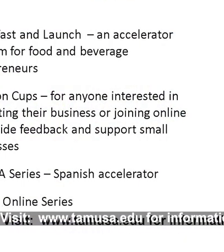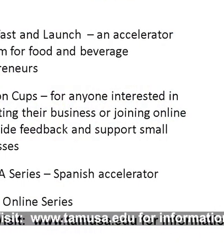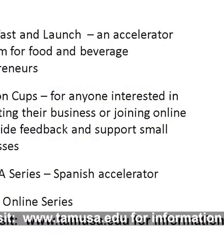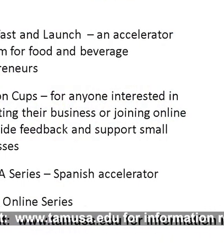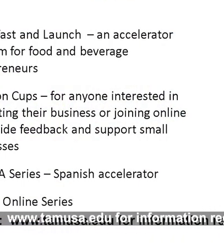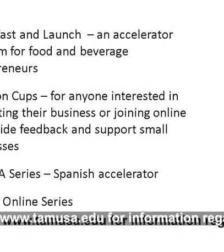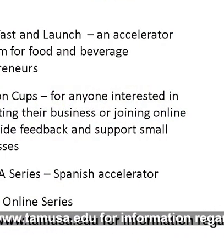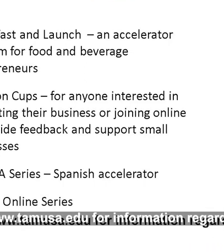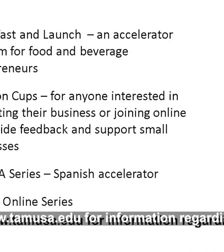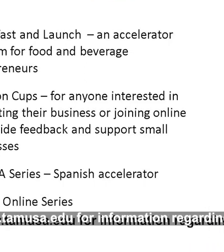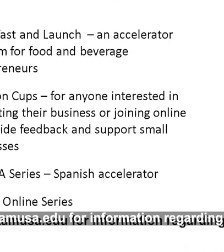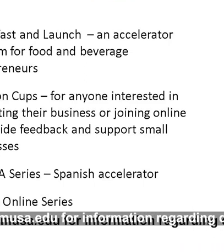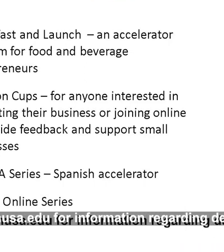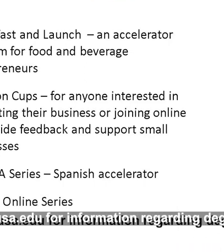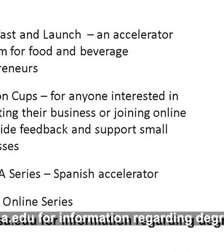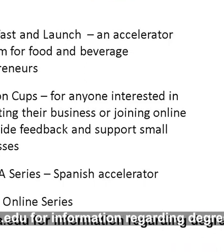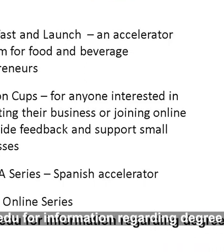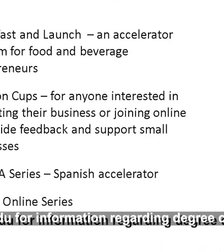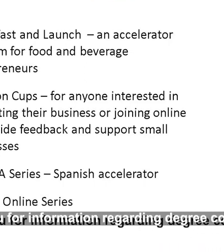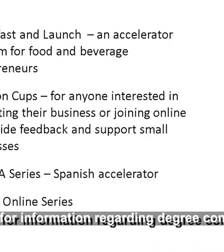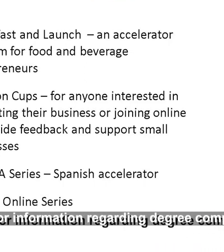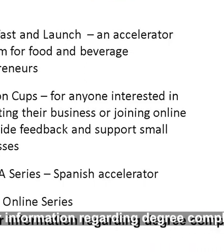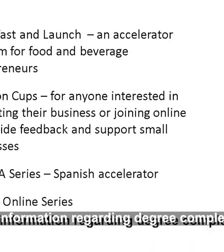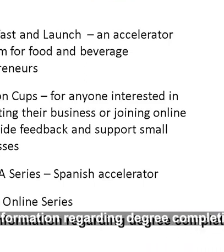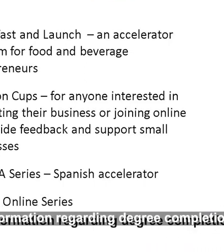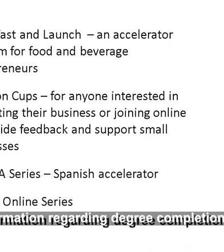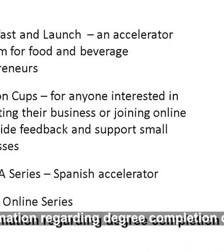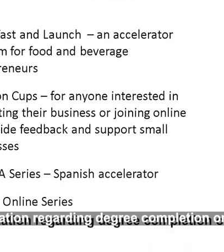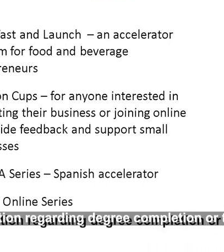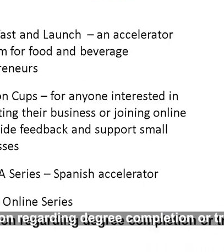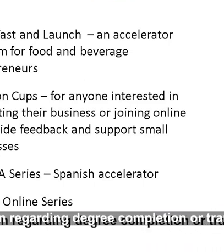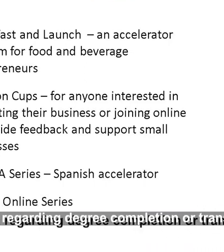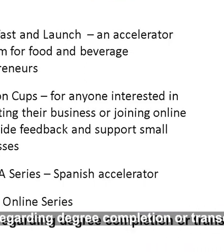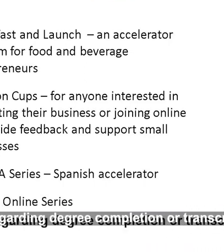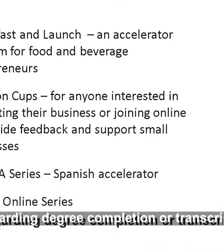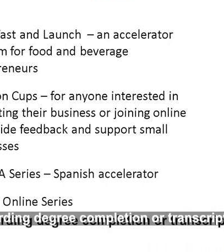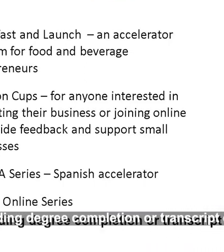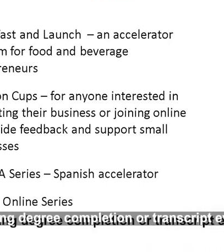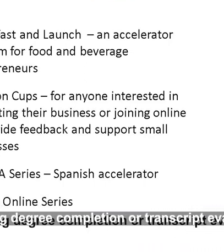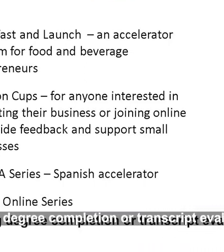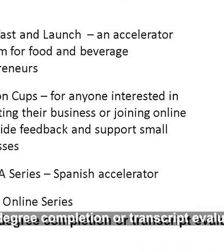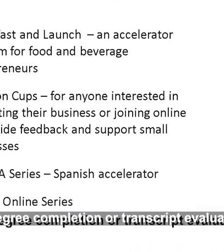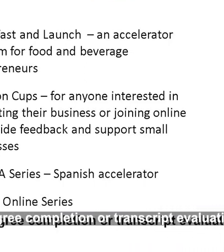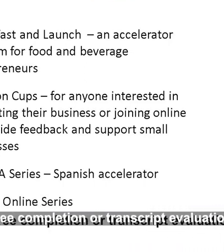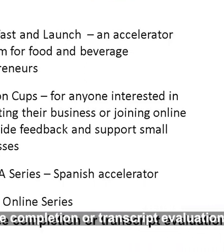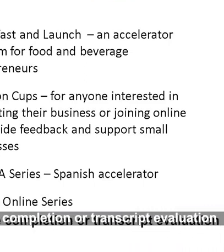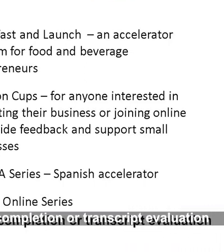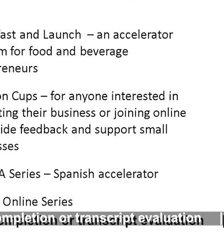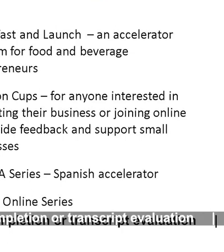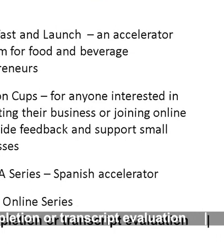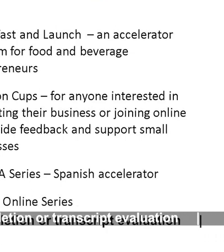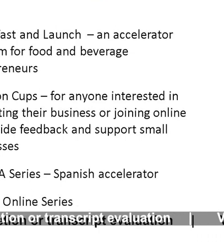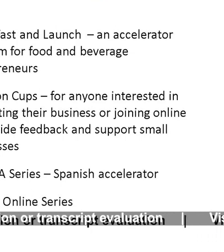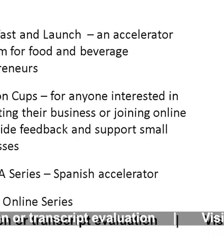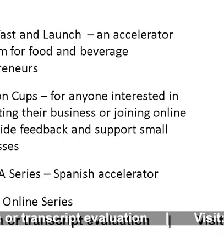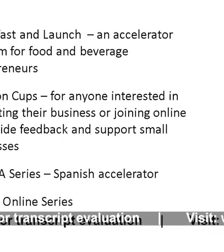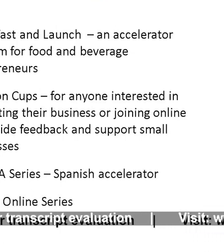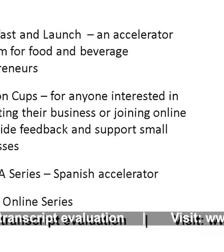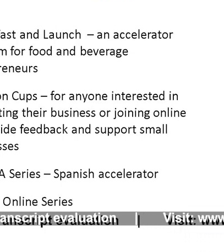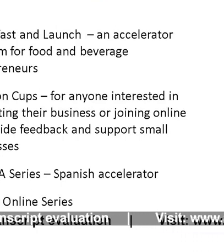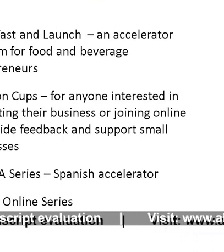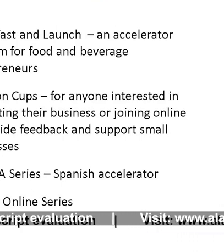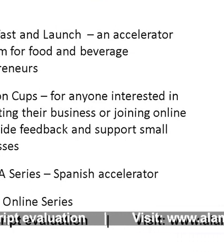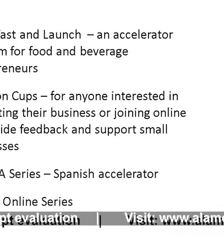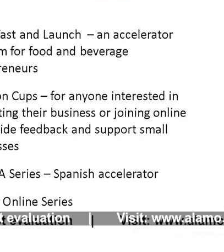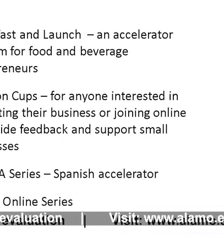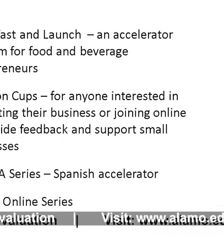business center and at, um, launch SA always, you know, these, these events are constantly going on,